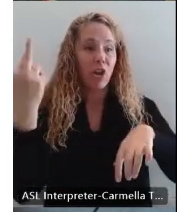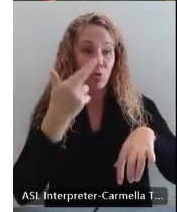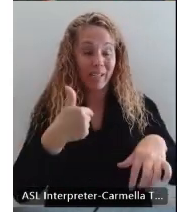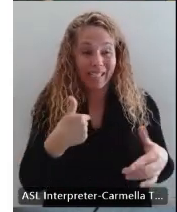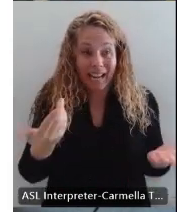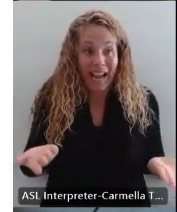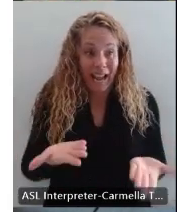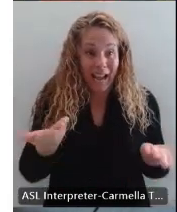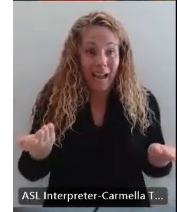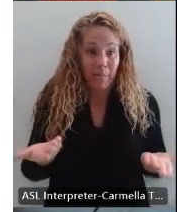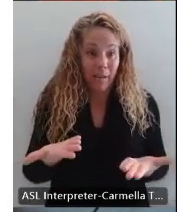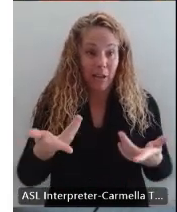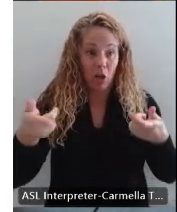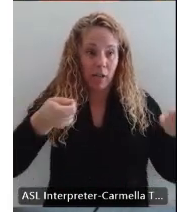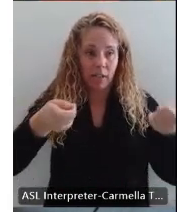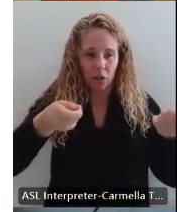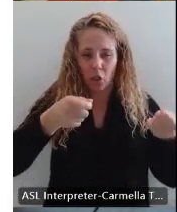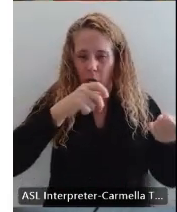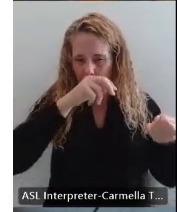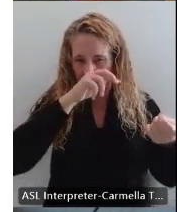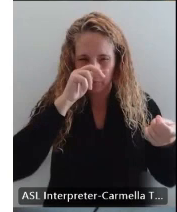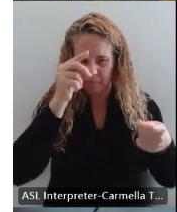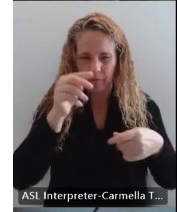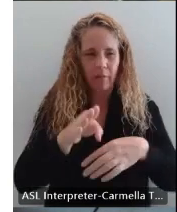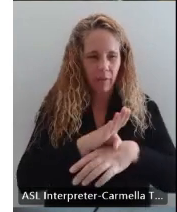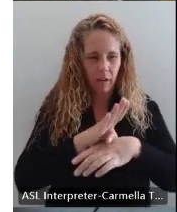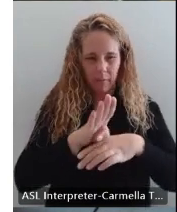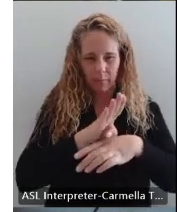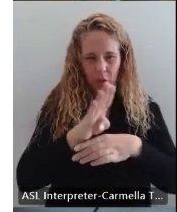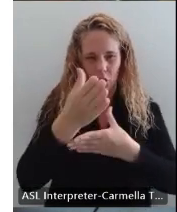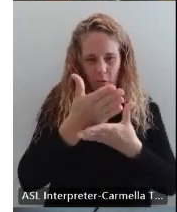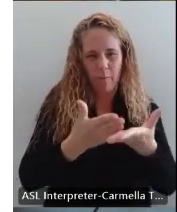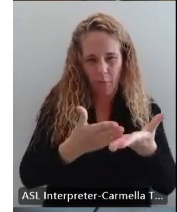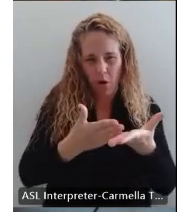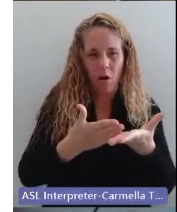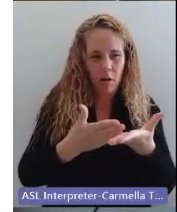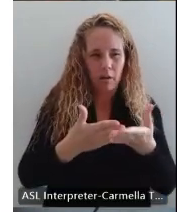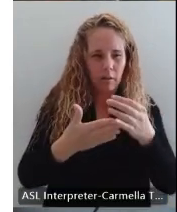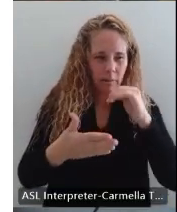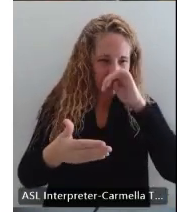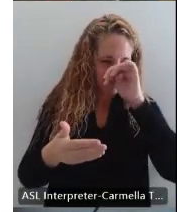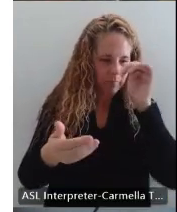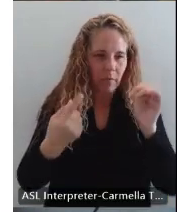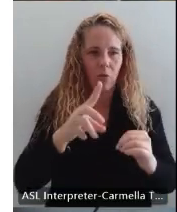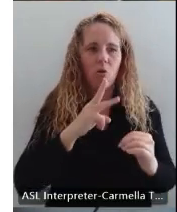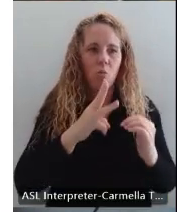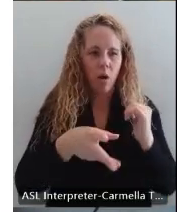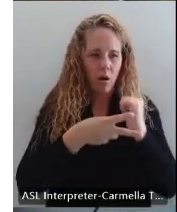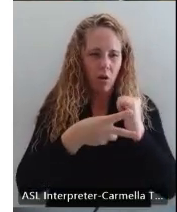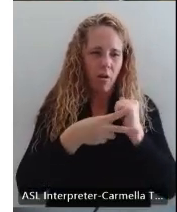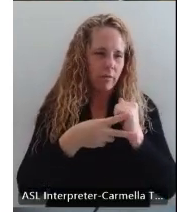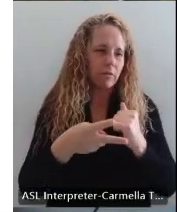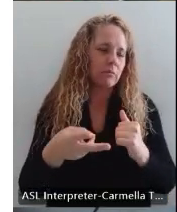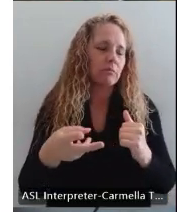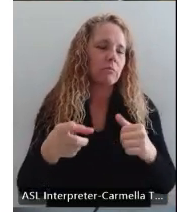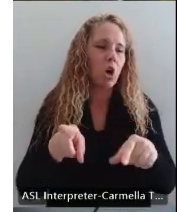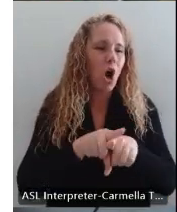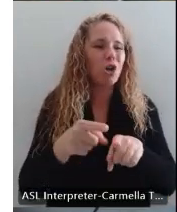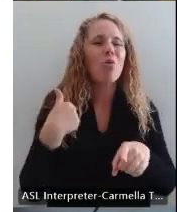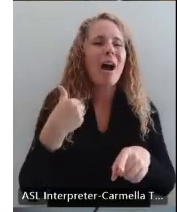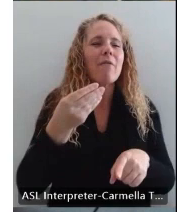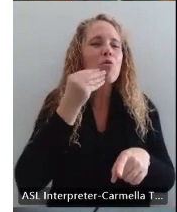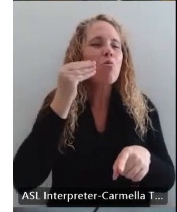here in charge of the commercial sector of conservation. We also have a